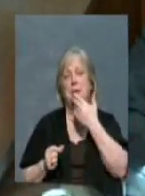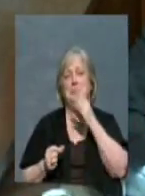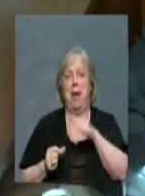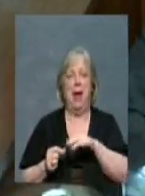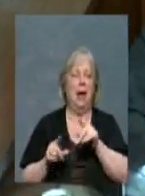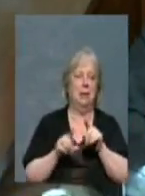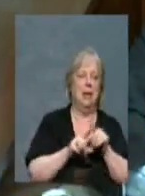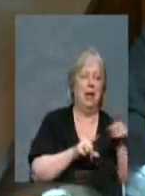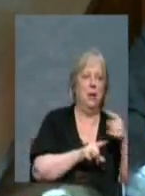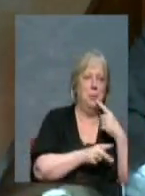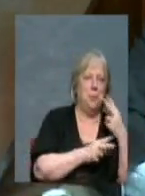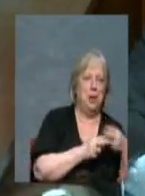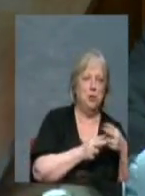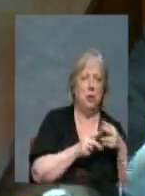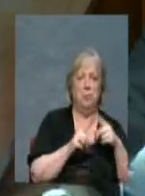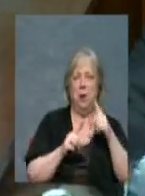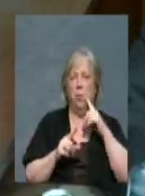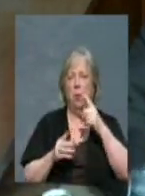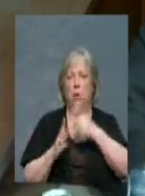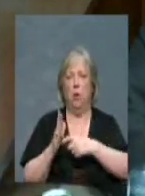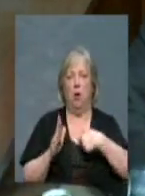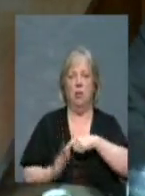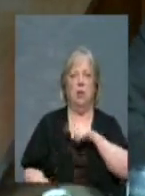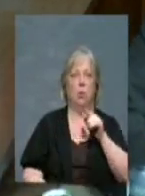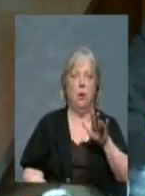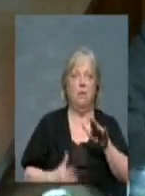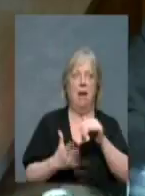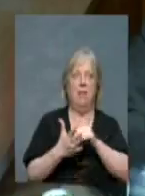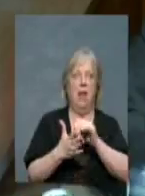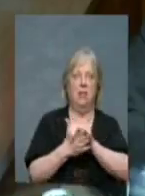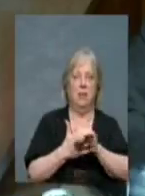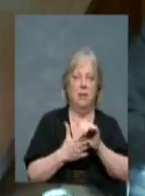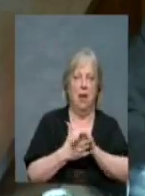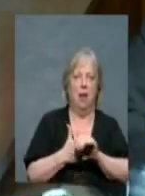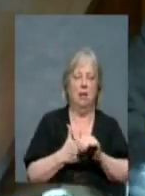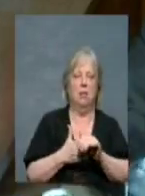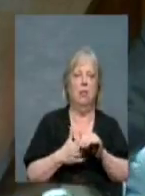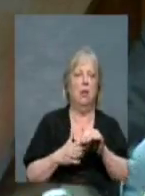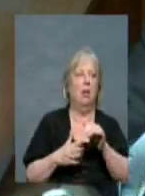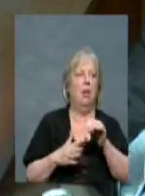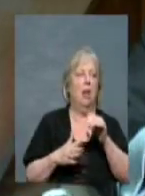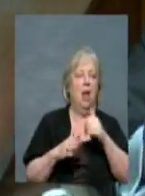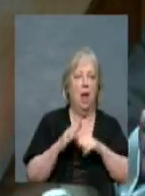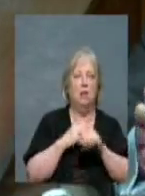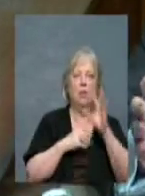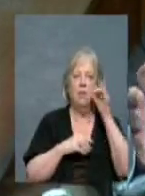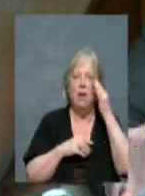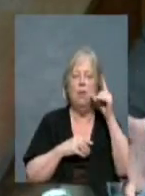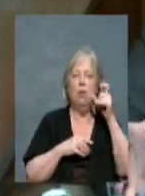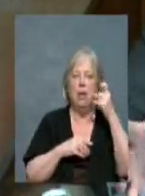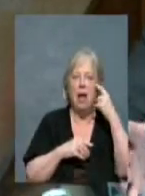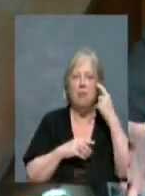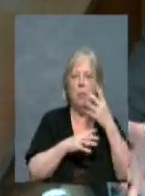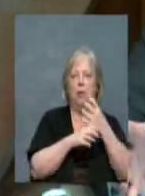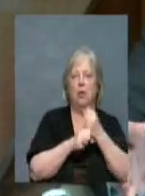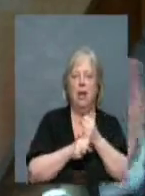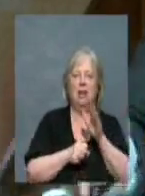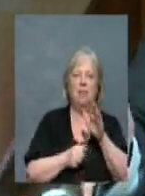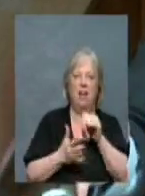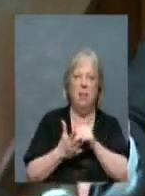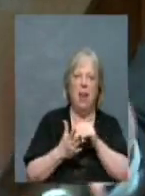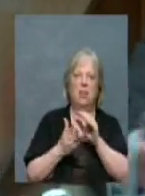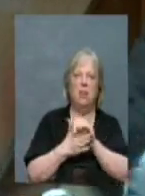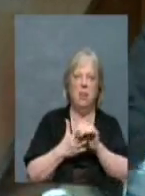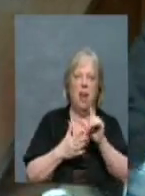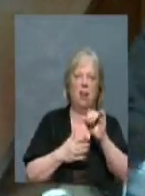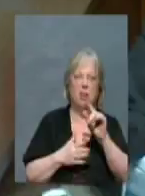you mentioned, but it's going to cost us $25,000 going to the federal government to be able to get a $5,000 lot to